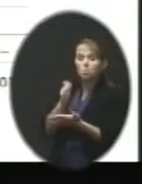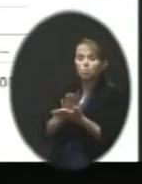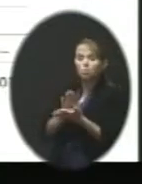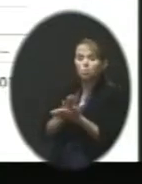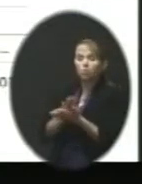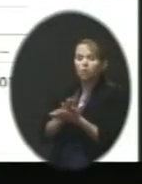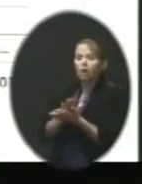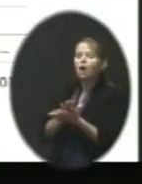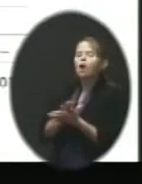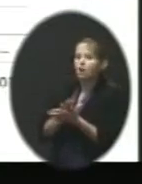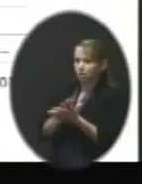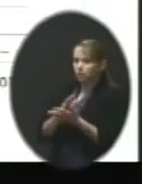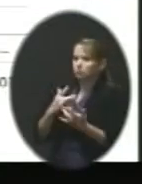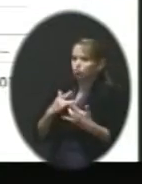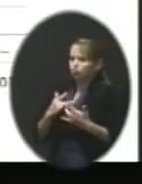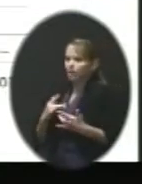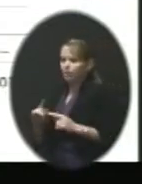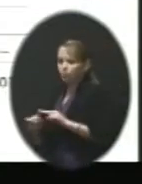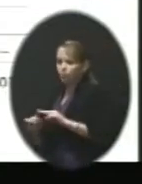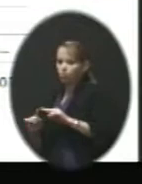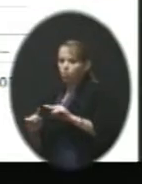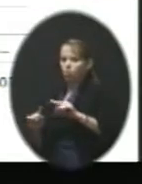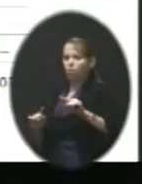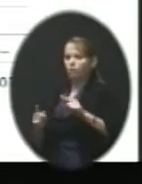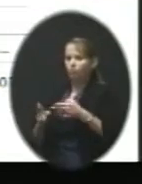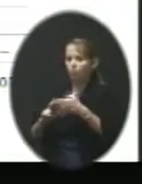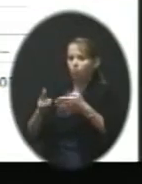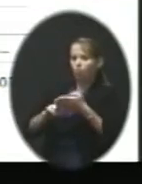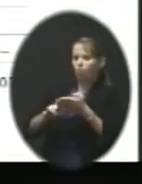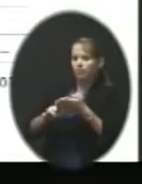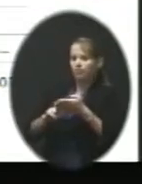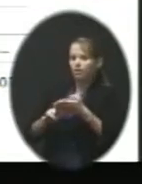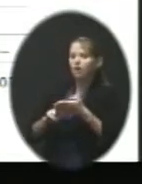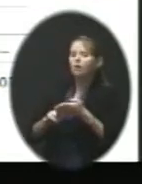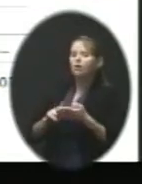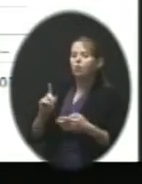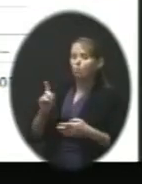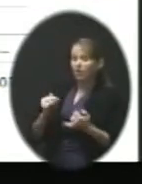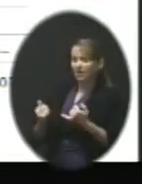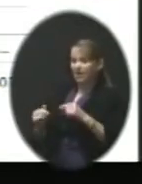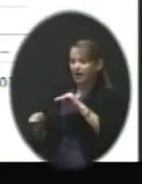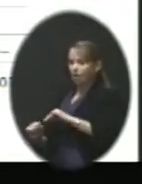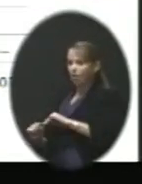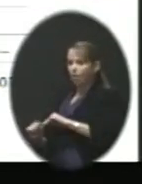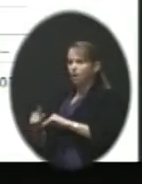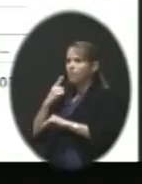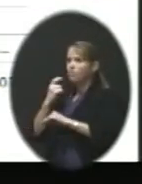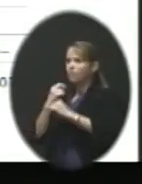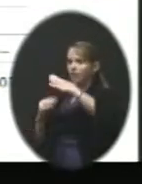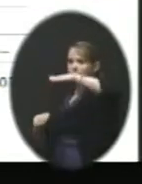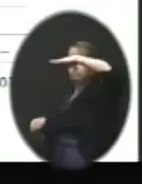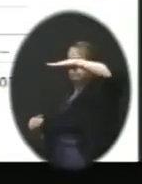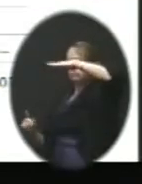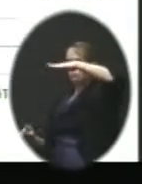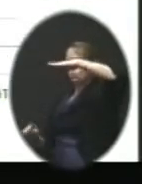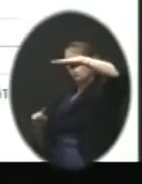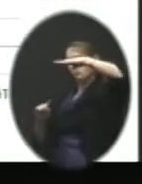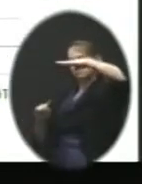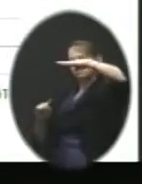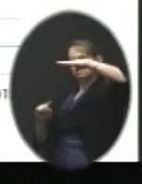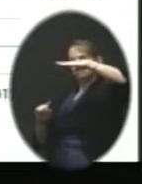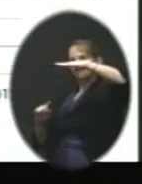very upward trend in terms of its enrollment and yet a large gap between where it is currently and its capacity that top red line.